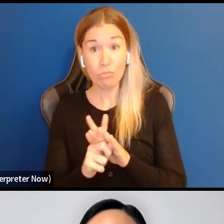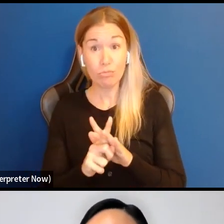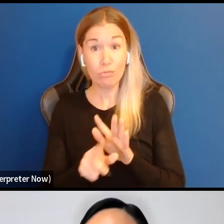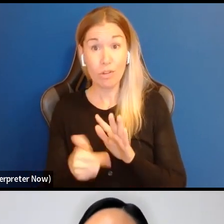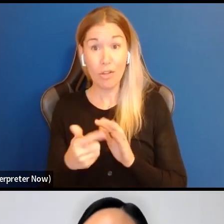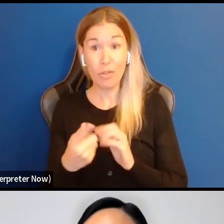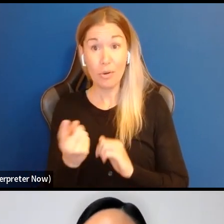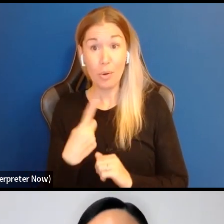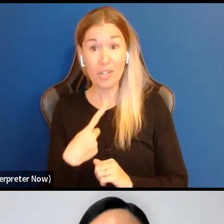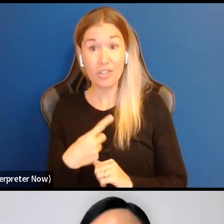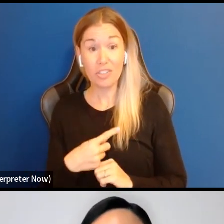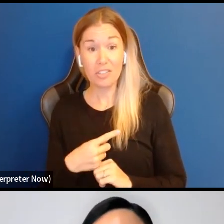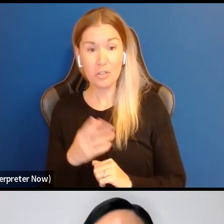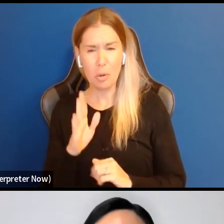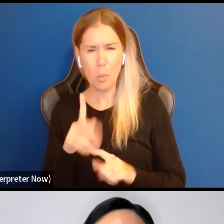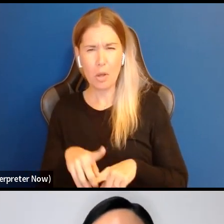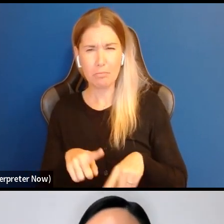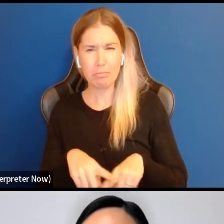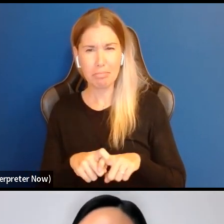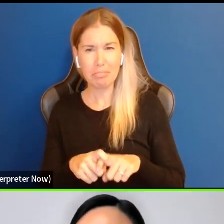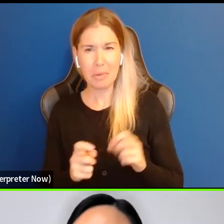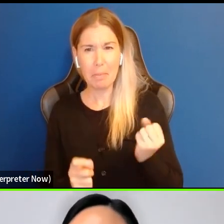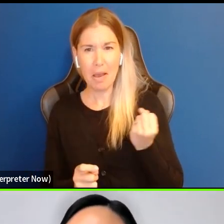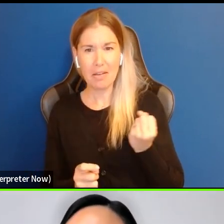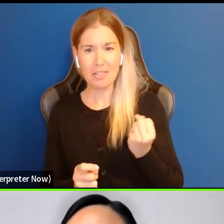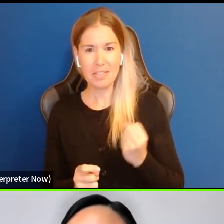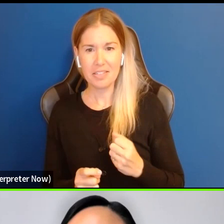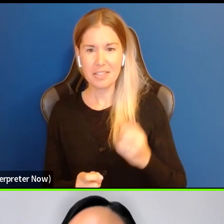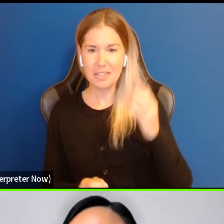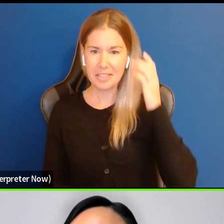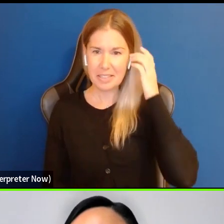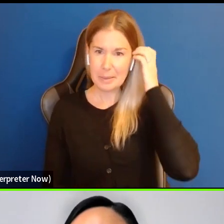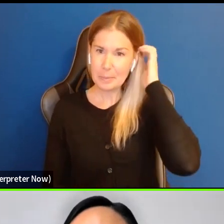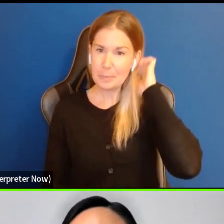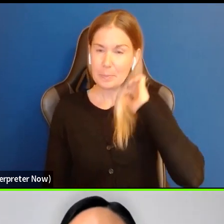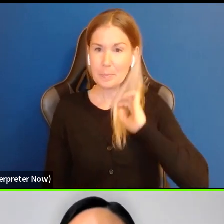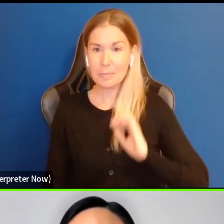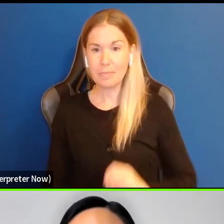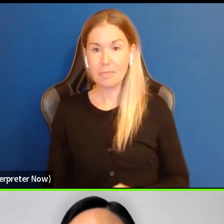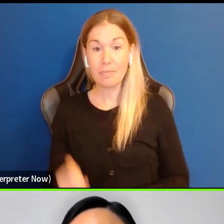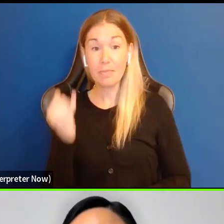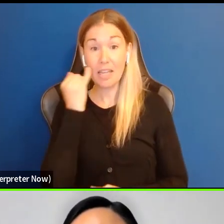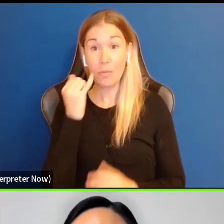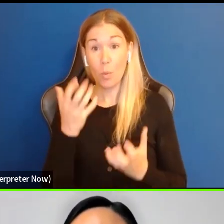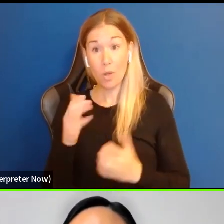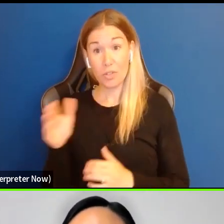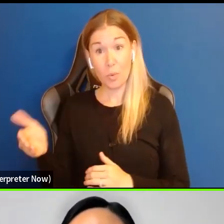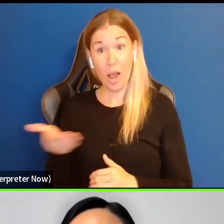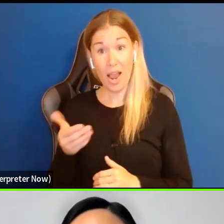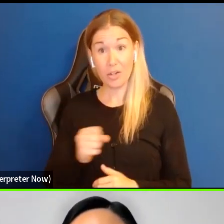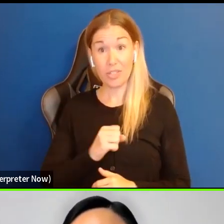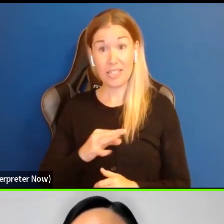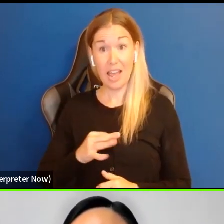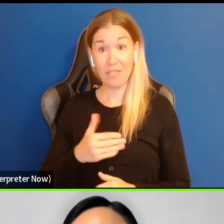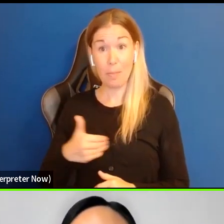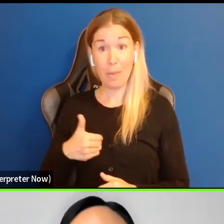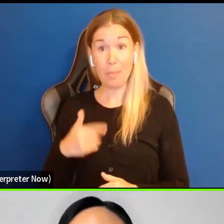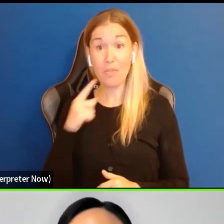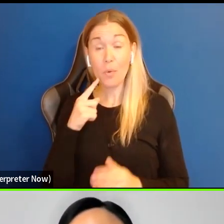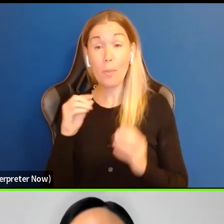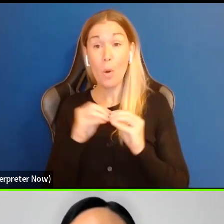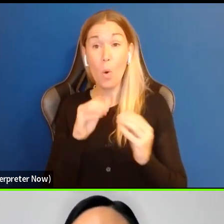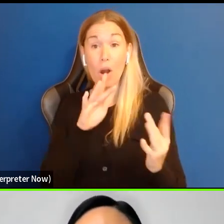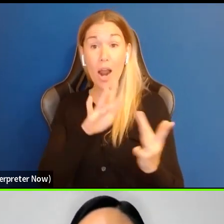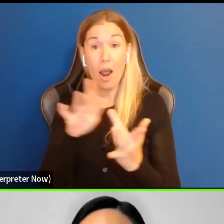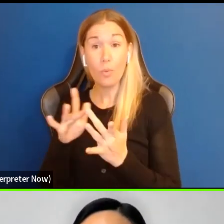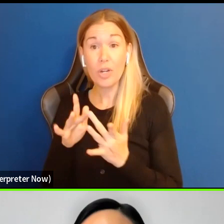question. Um, so I'll pause. Great. We have another question. Um, if we want to hire a staff member to do more outreach and therefore more